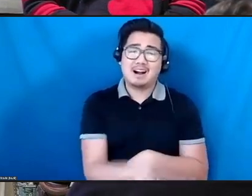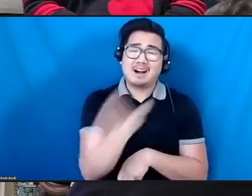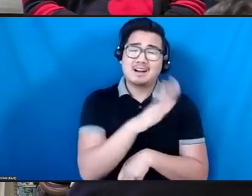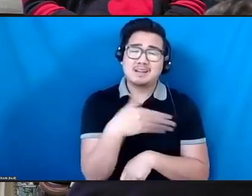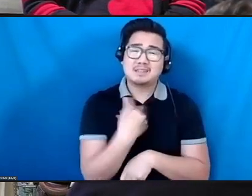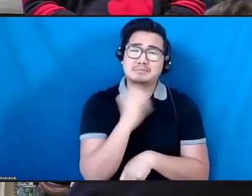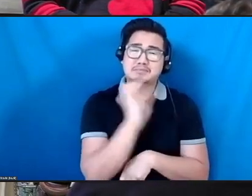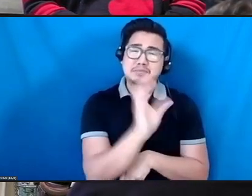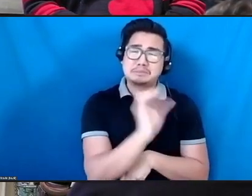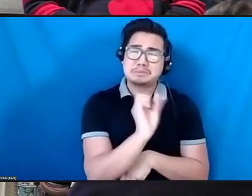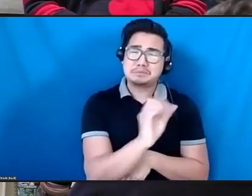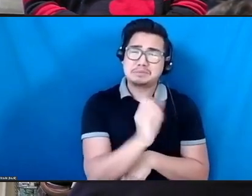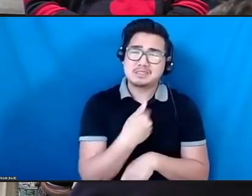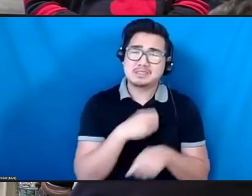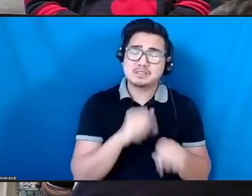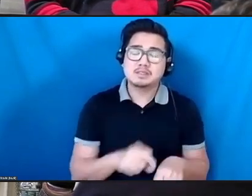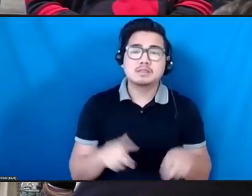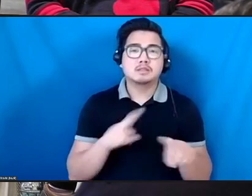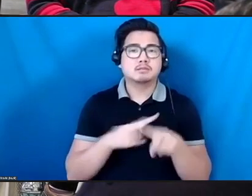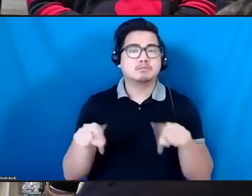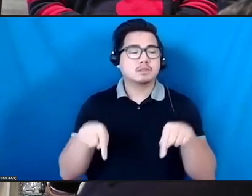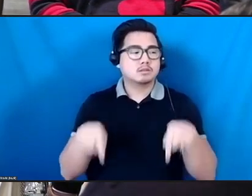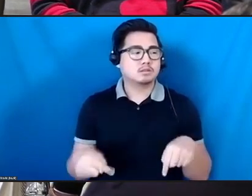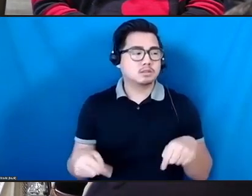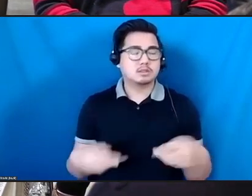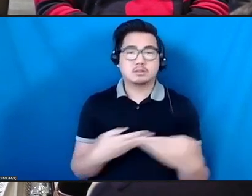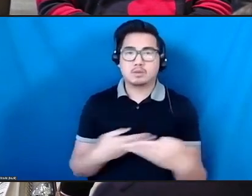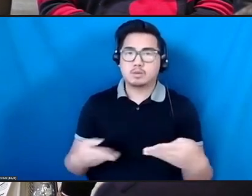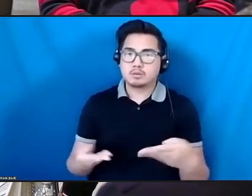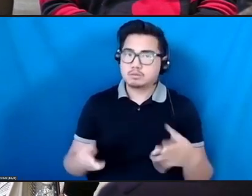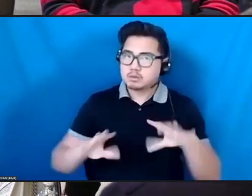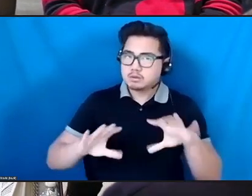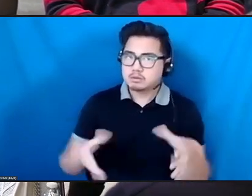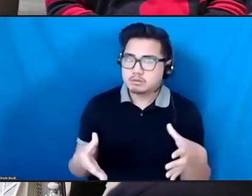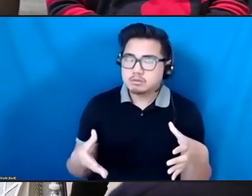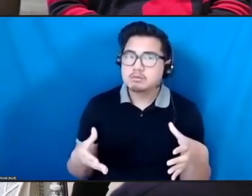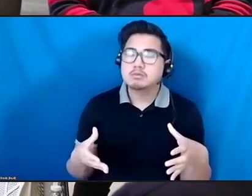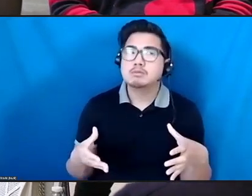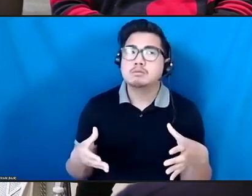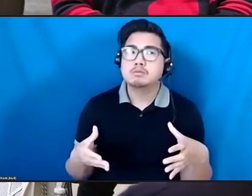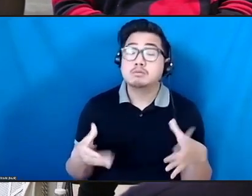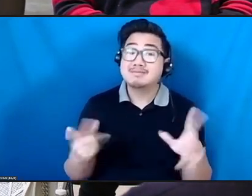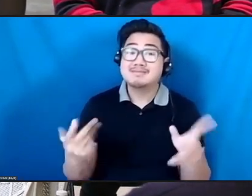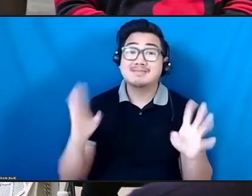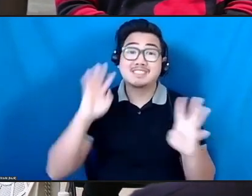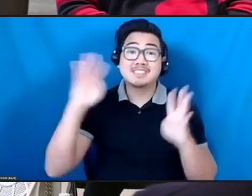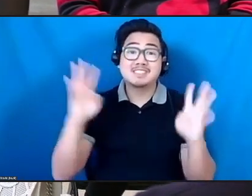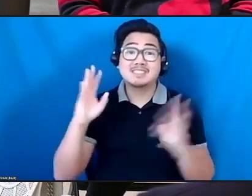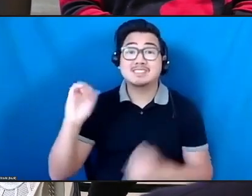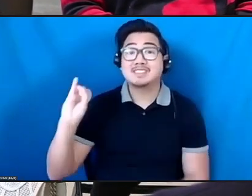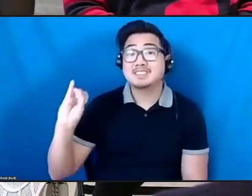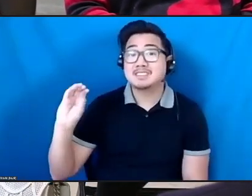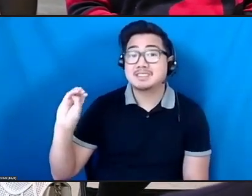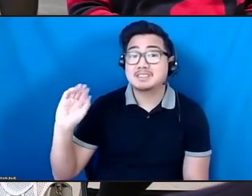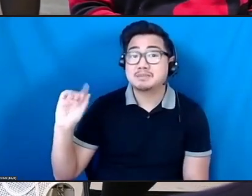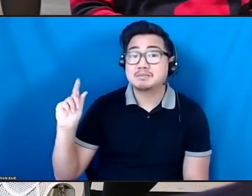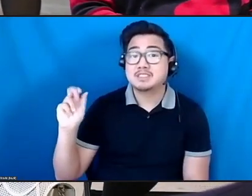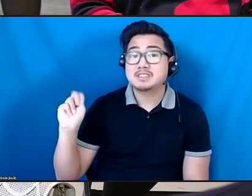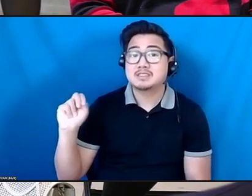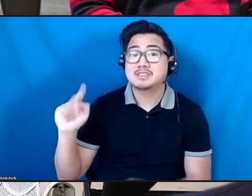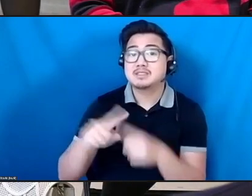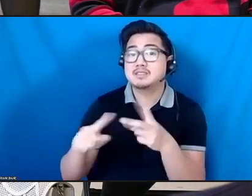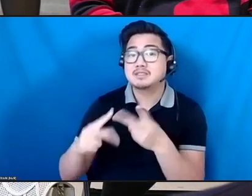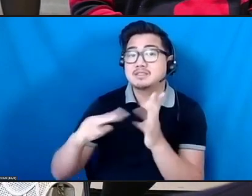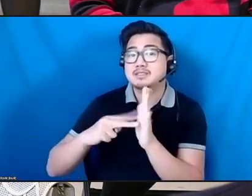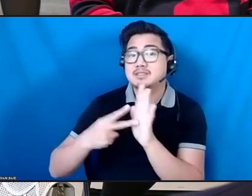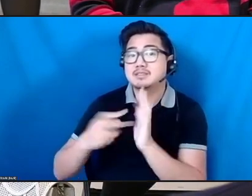in this room and beyond, that with imagination and intentionality, we can do a great